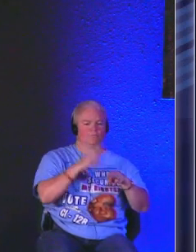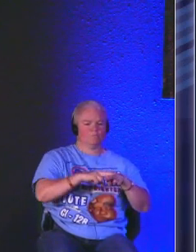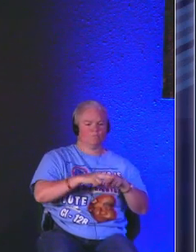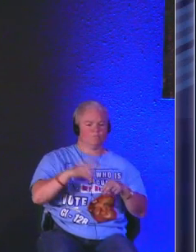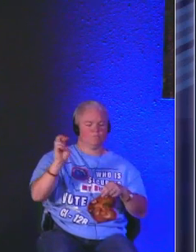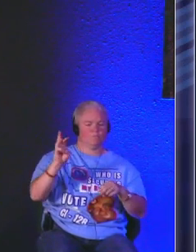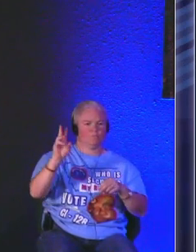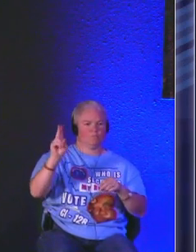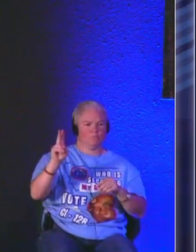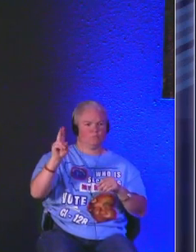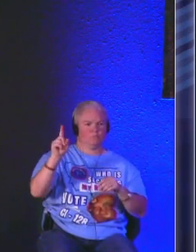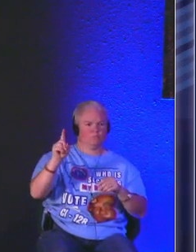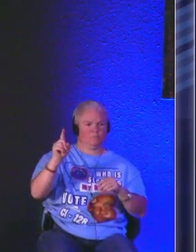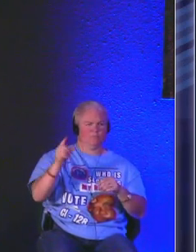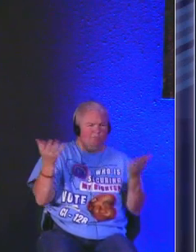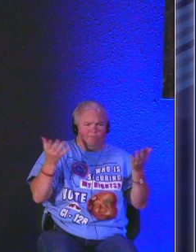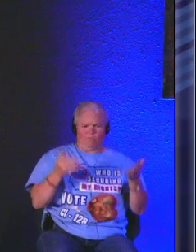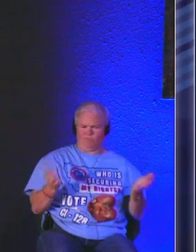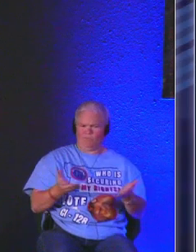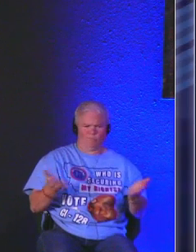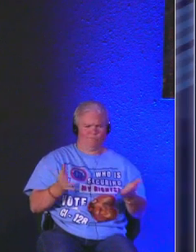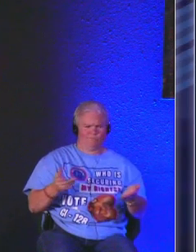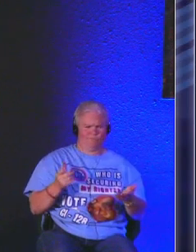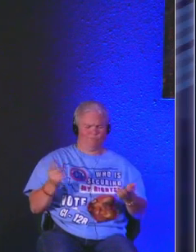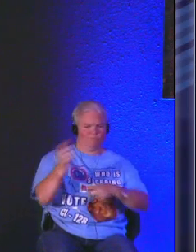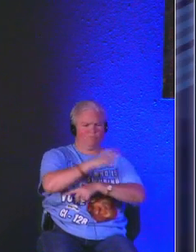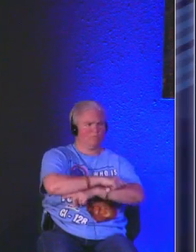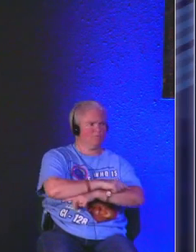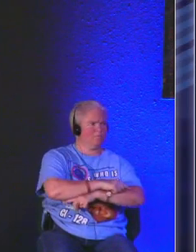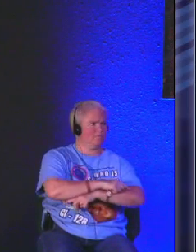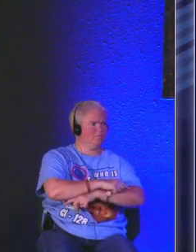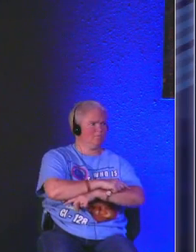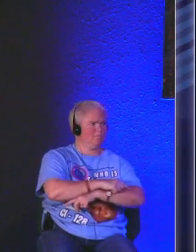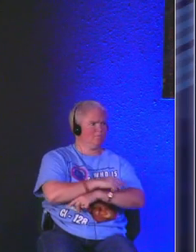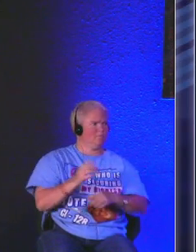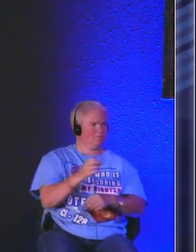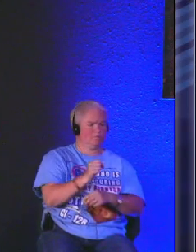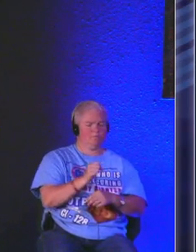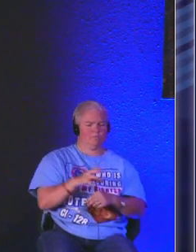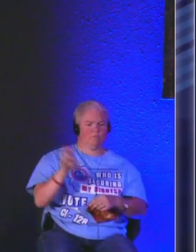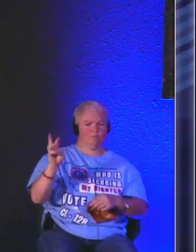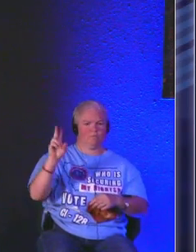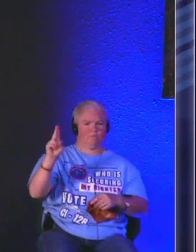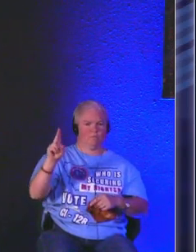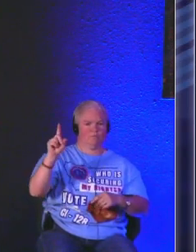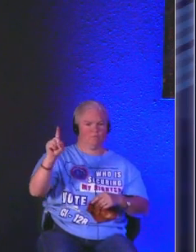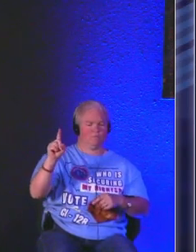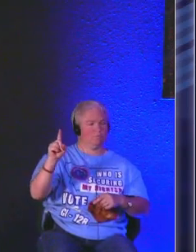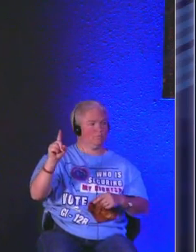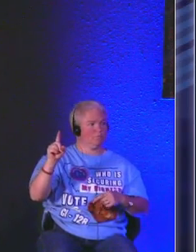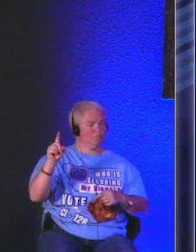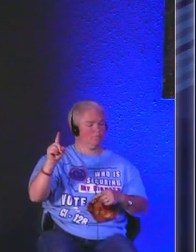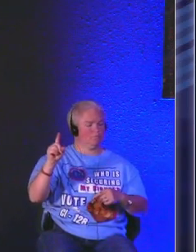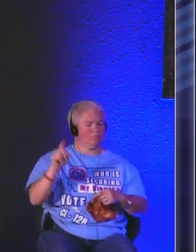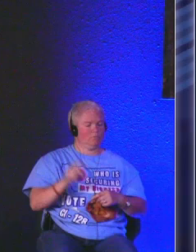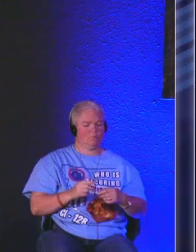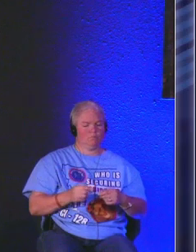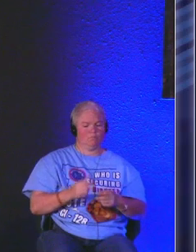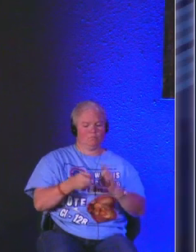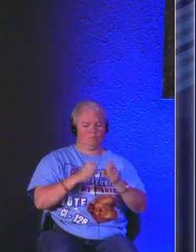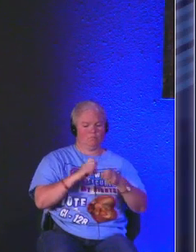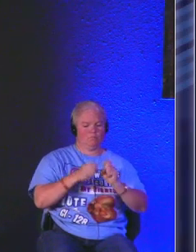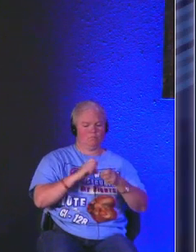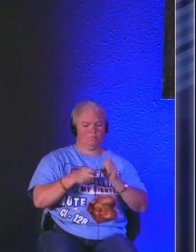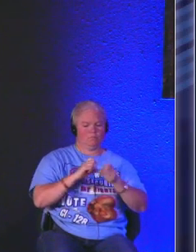laughed at 621 wouldn't they they'd be like what you mean per day they'd take 621 and do it per day but things have